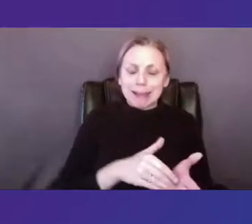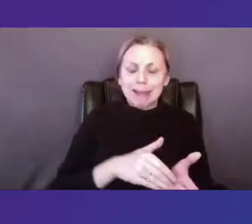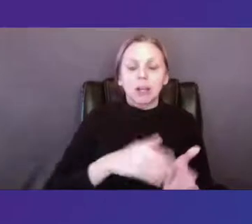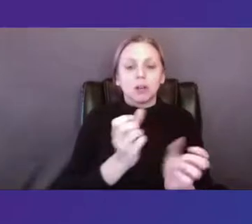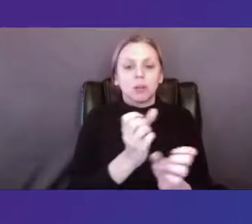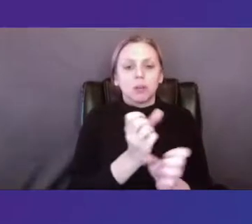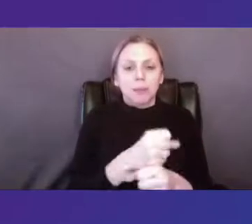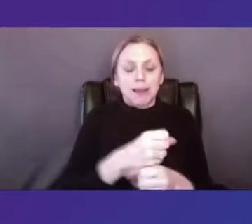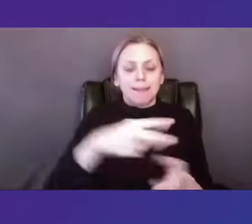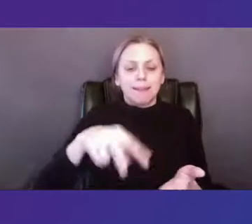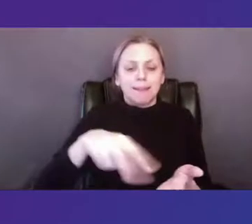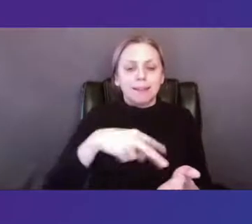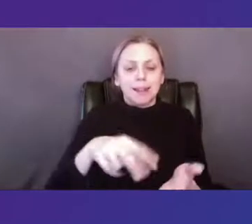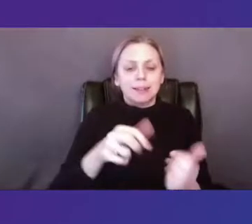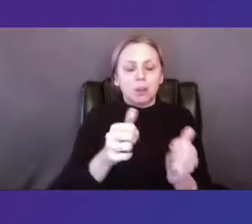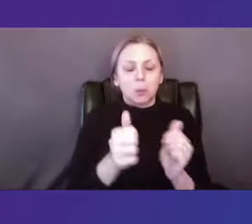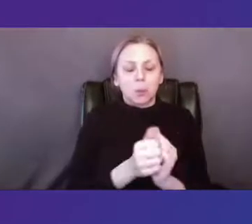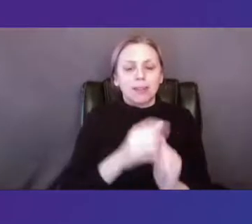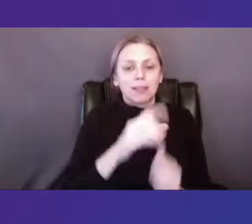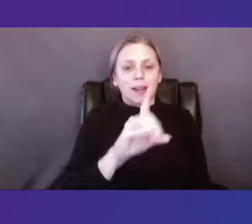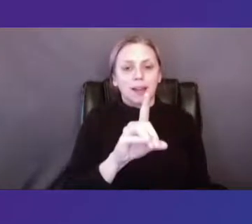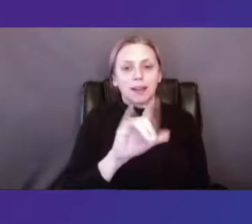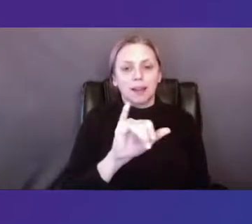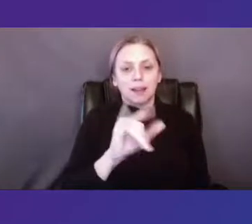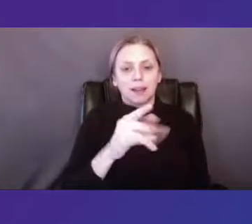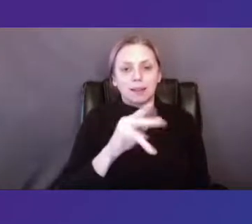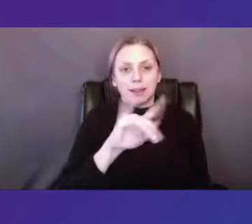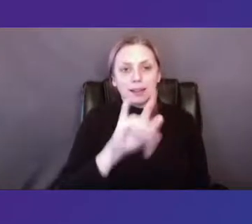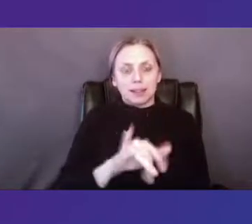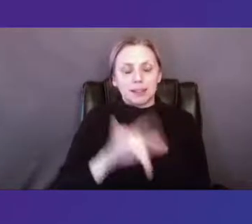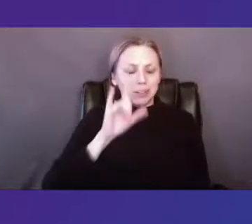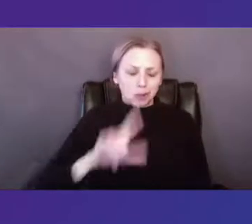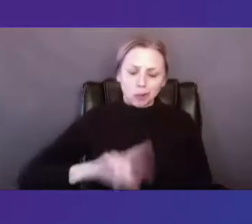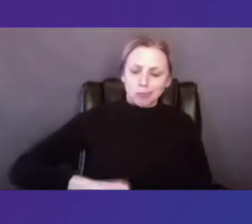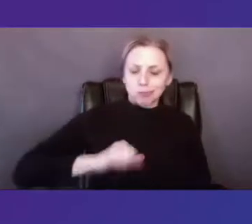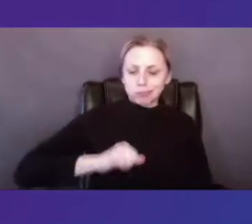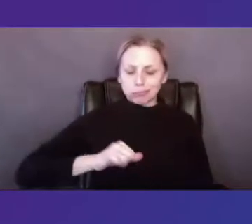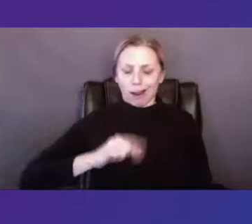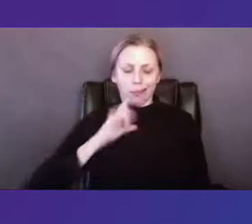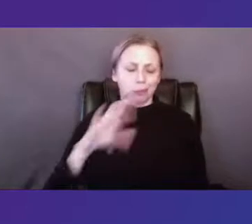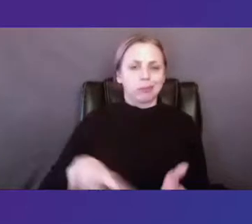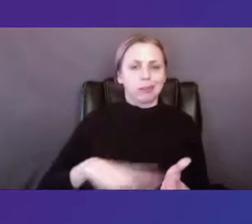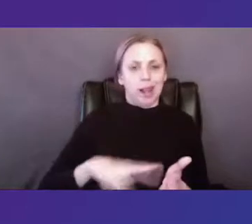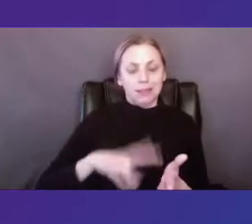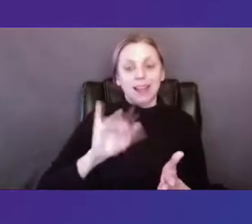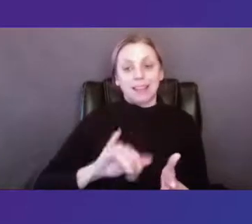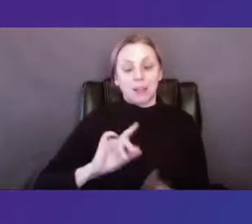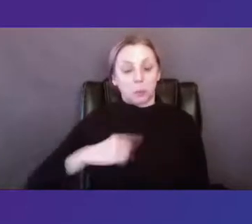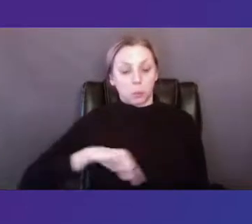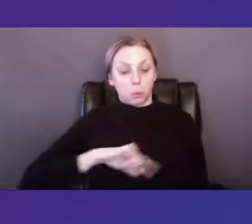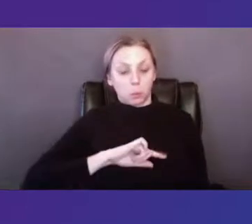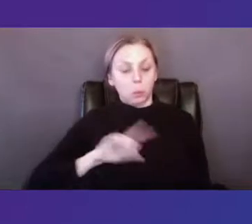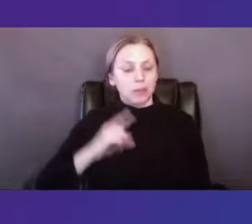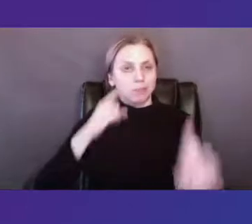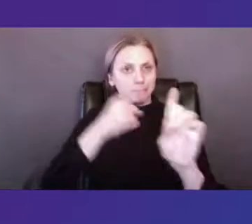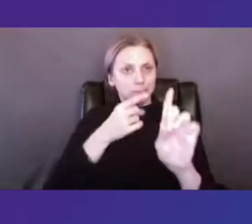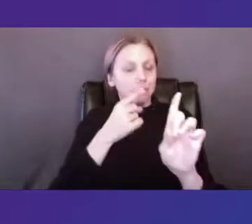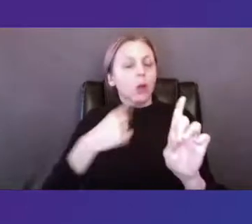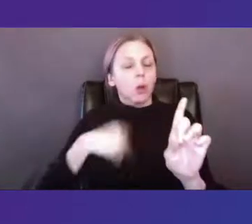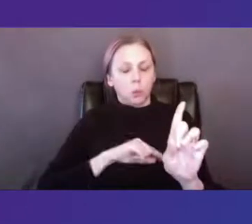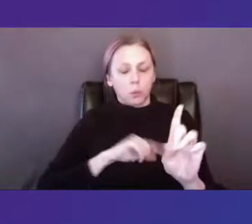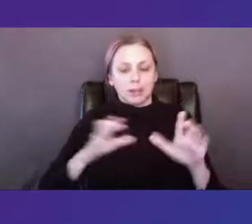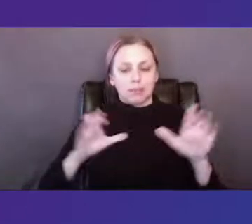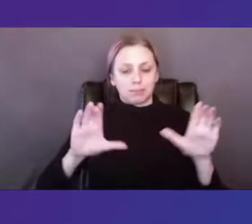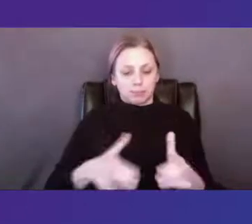with dignity to thrive to dance that is our desire and what we are collectively working towards